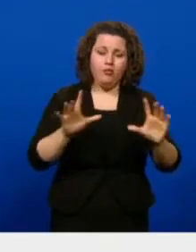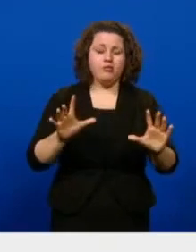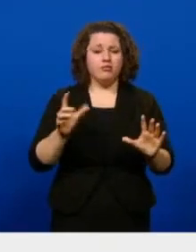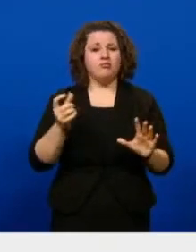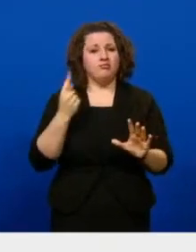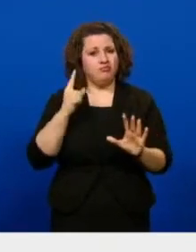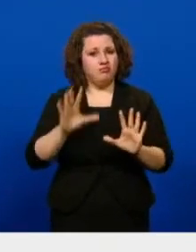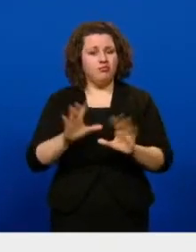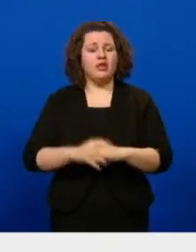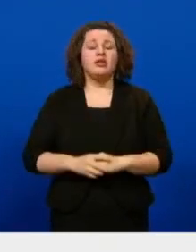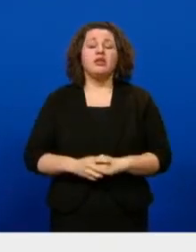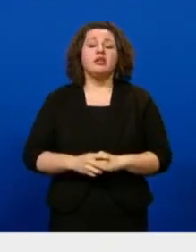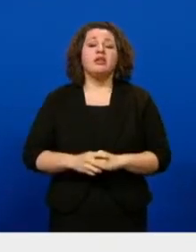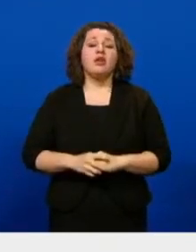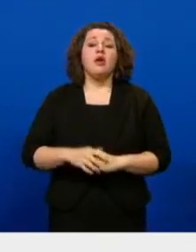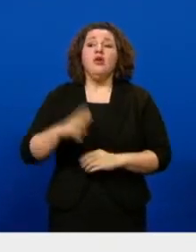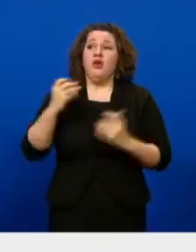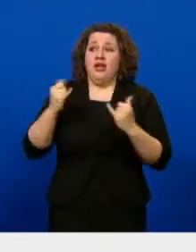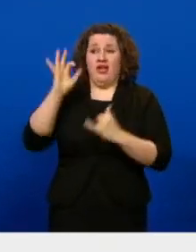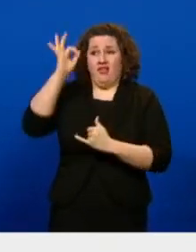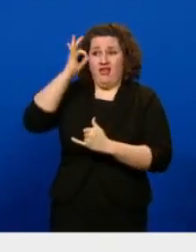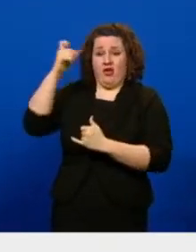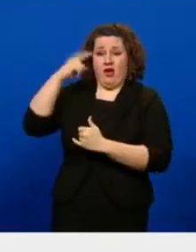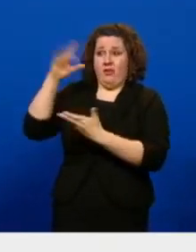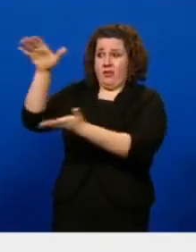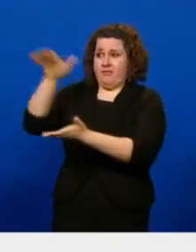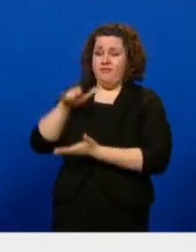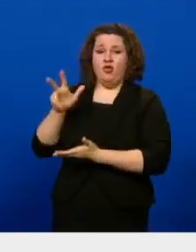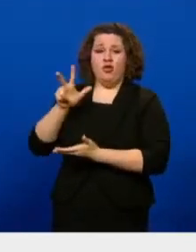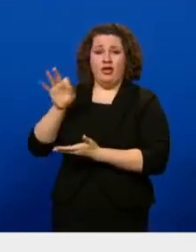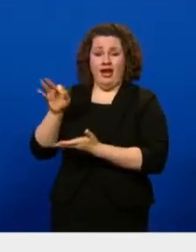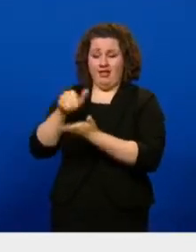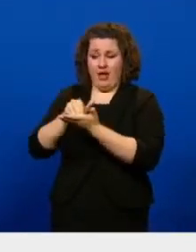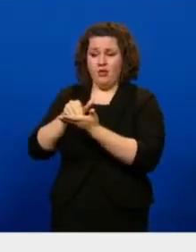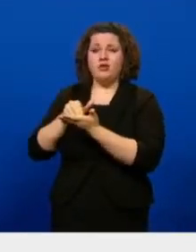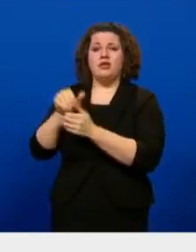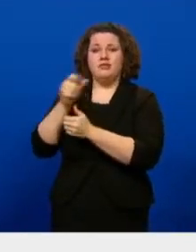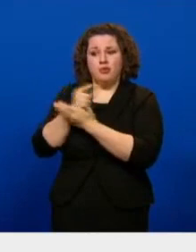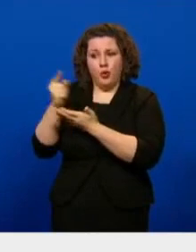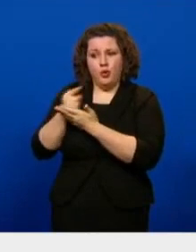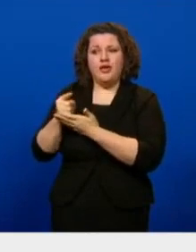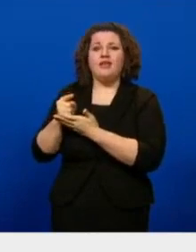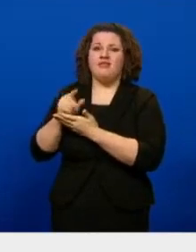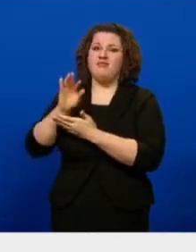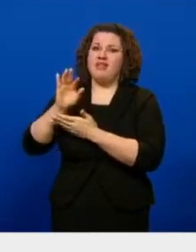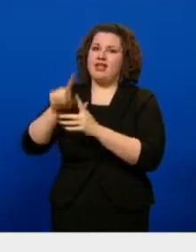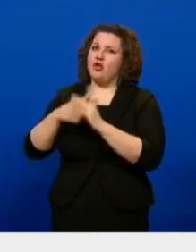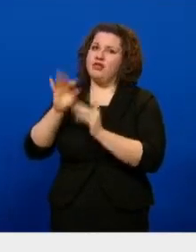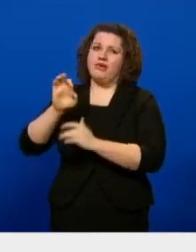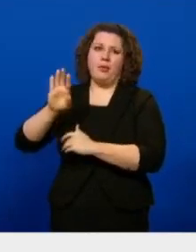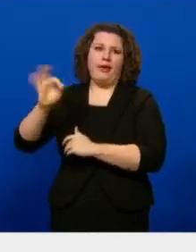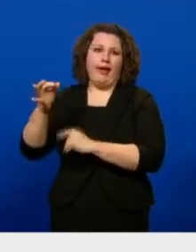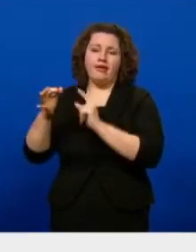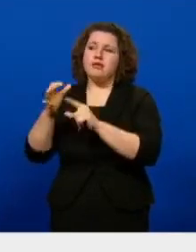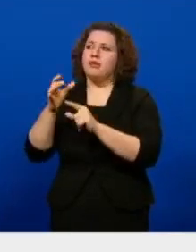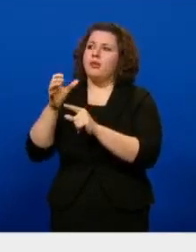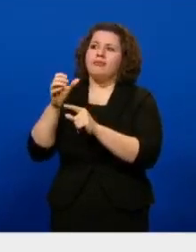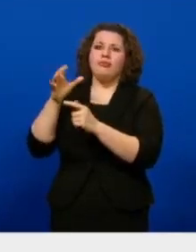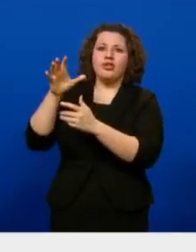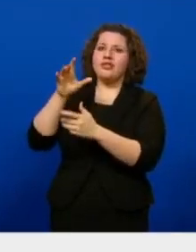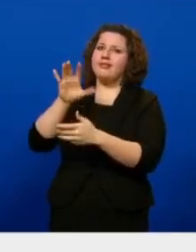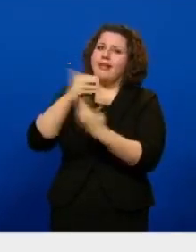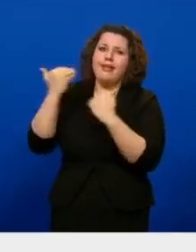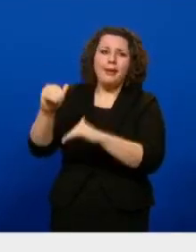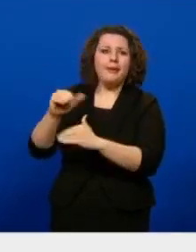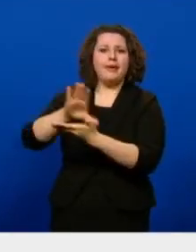our current allocation from the federal government of 39,000 per week beginning February 9th, this process is just going to take time. Each